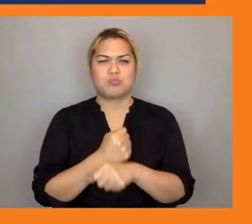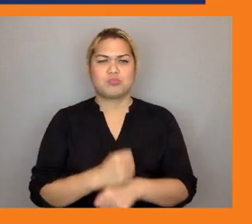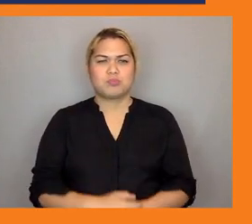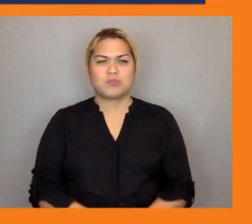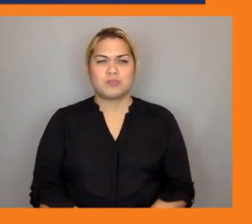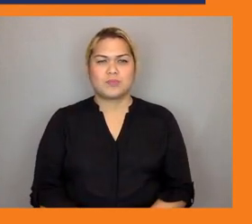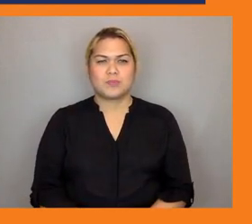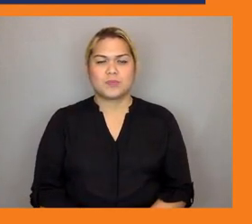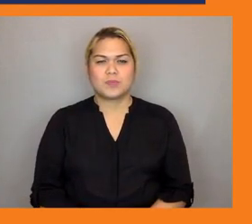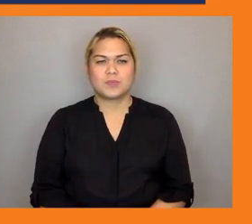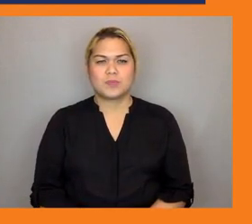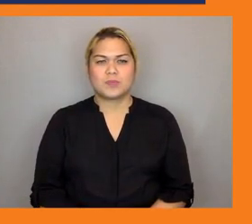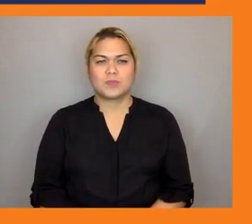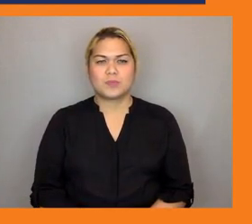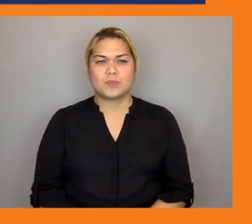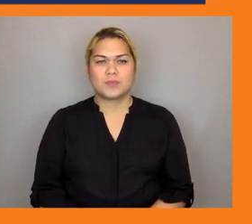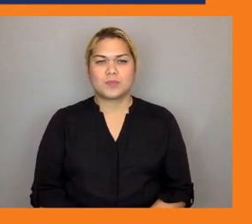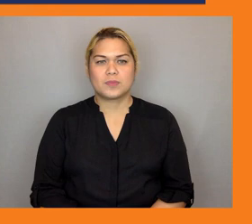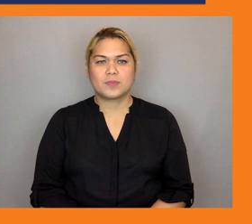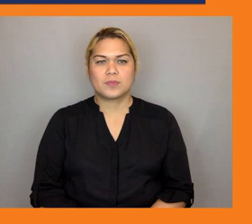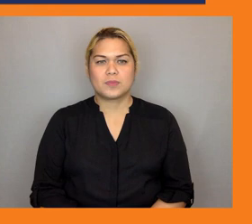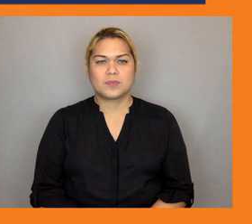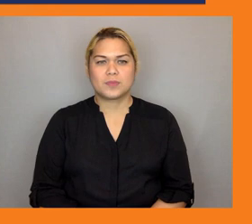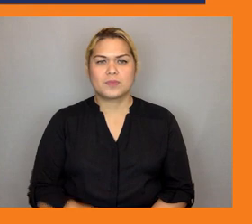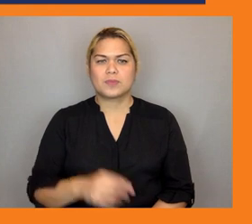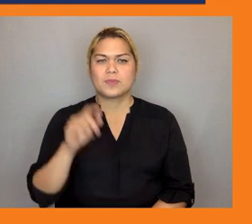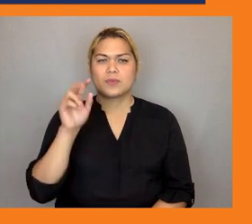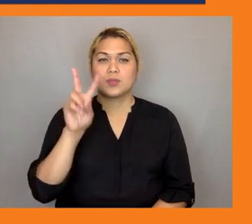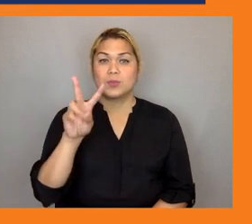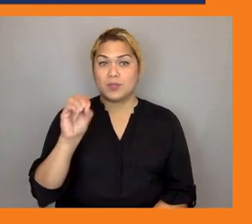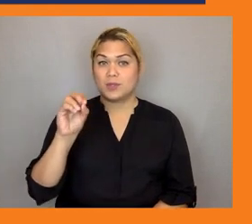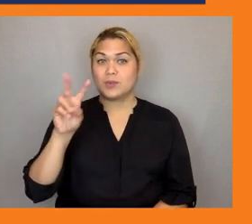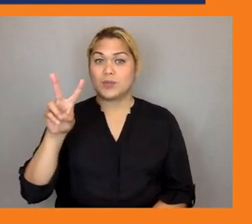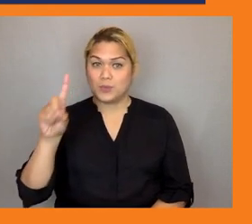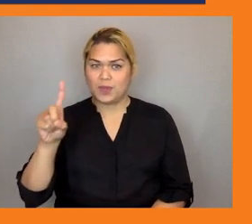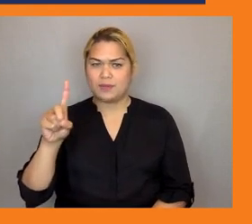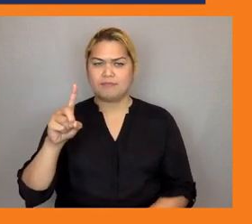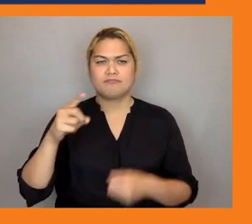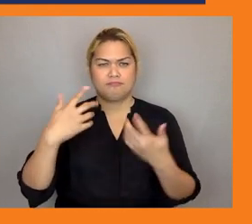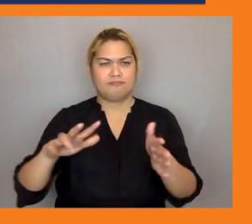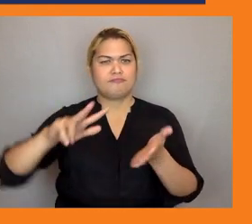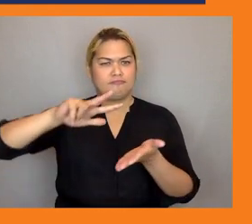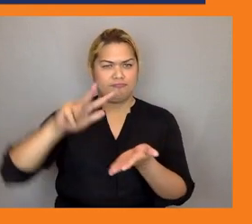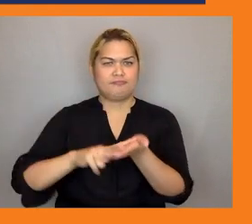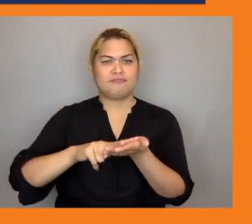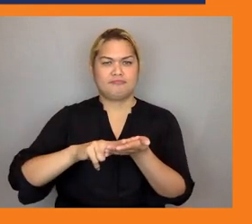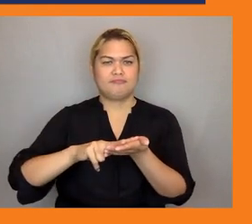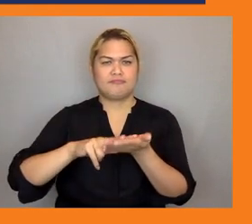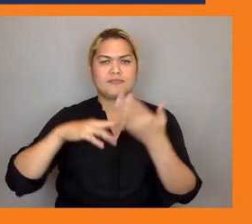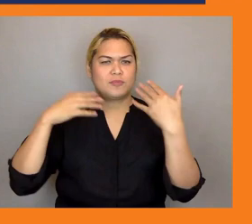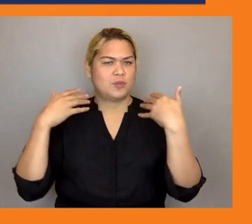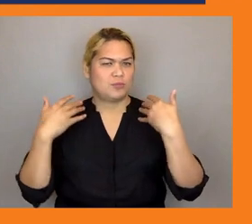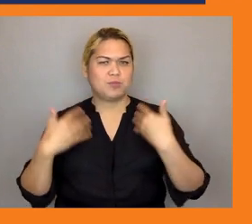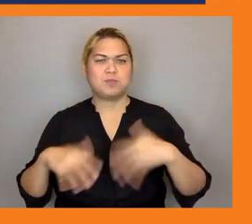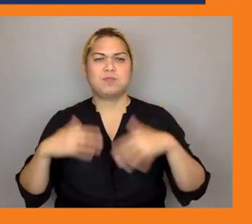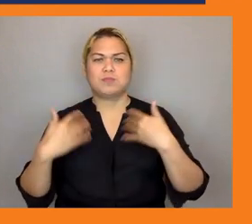approved recently in 2021 in november so that was a huge accomplishment for this uh project and um